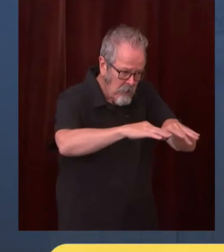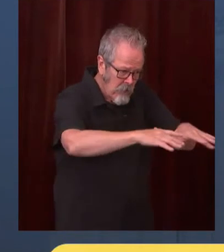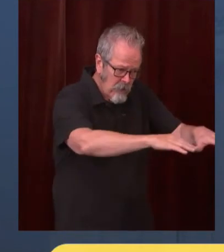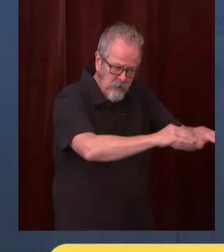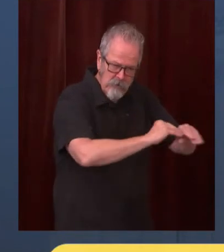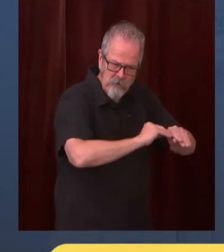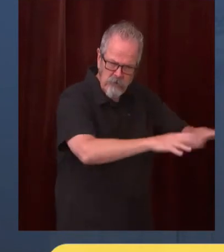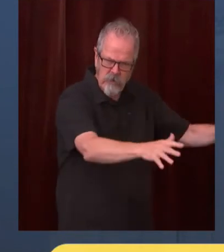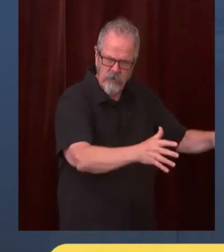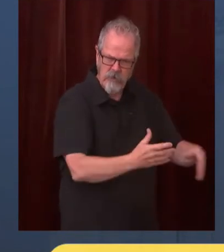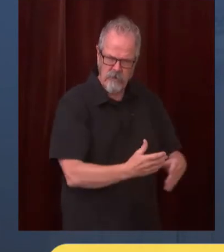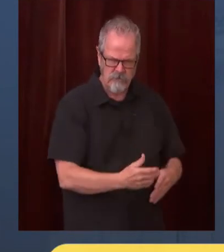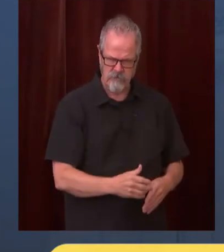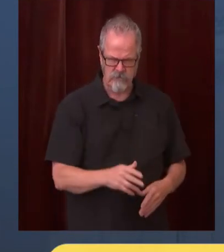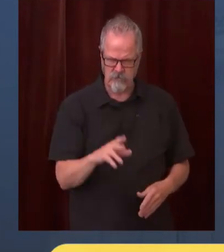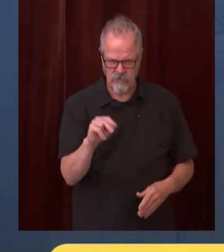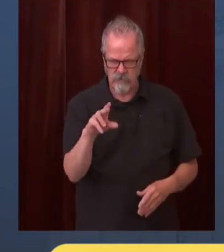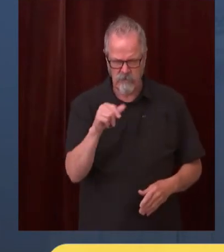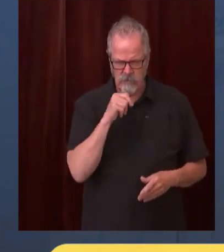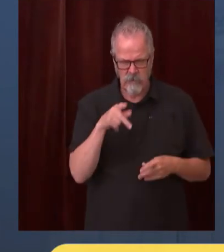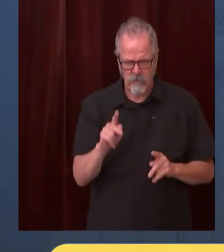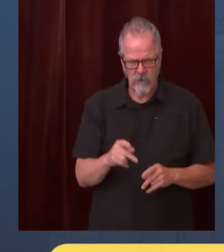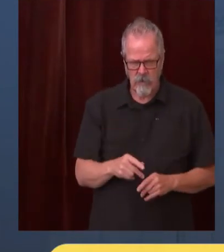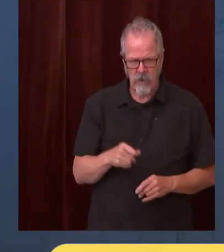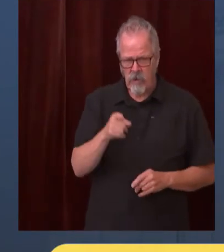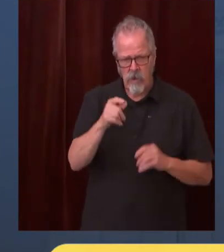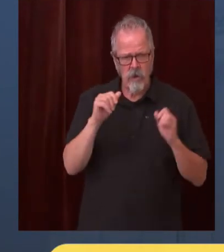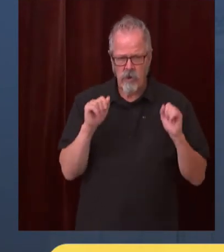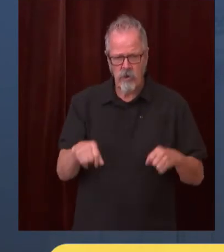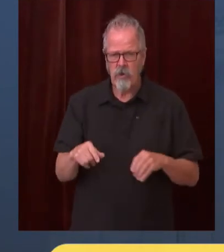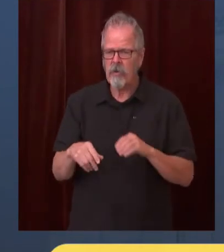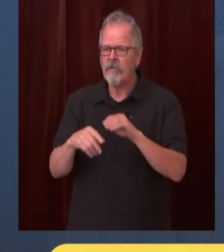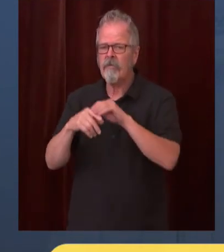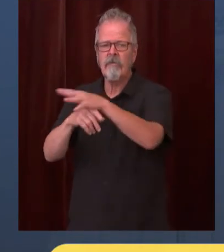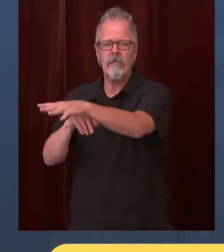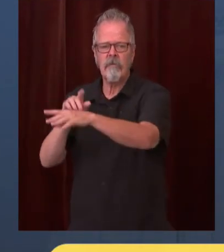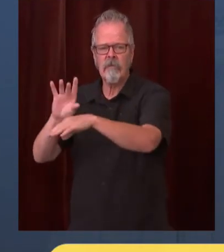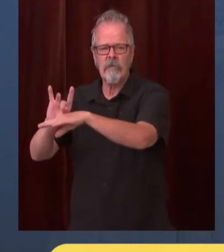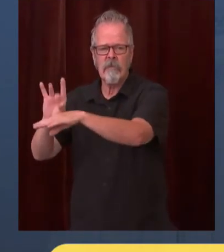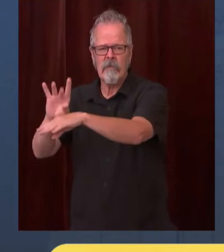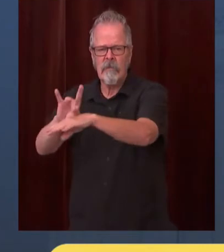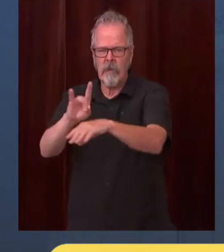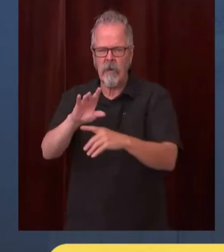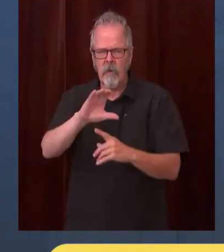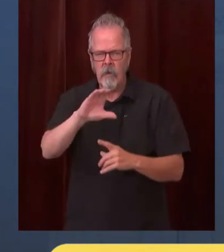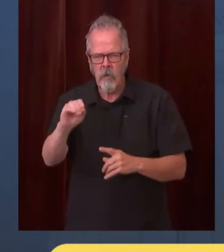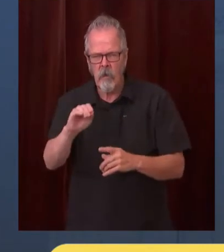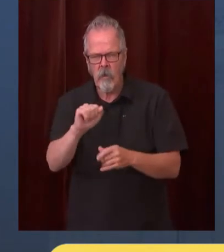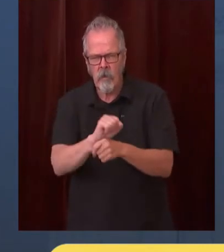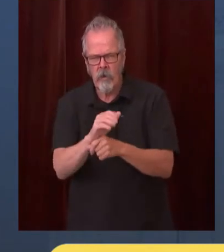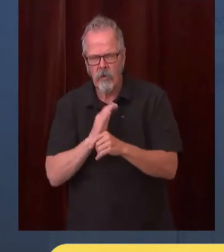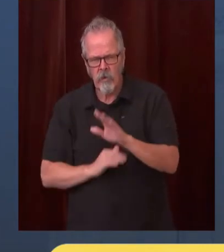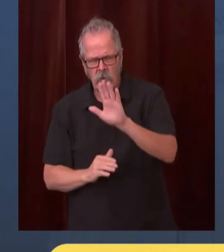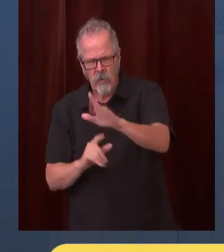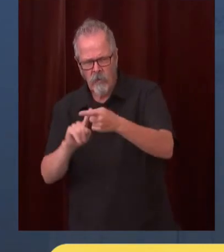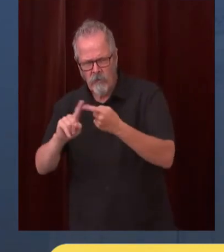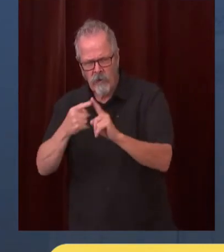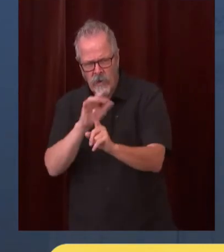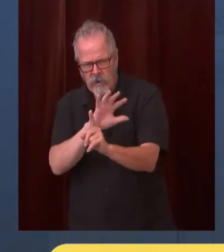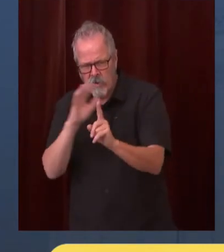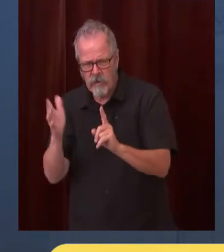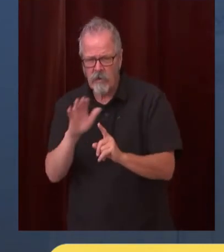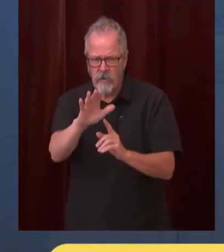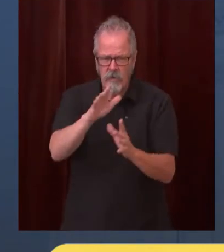co-workers because you are not vaccinated it is about whether or not we will allow you to force nurses